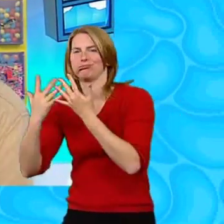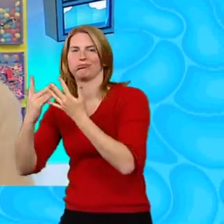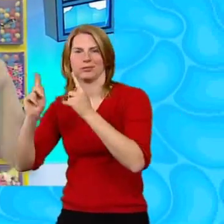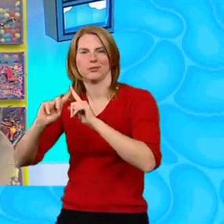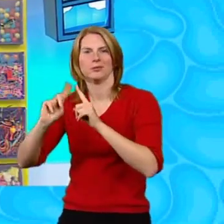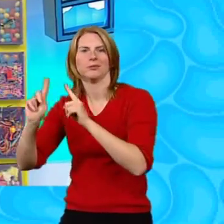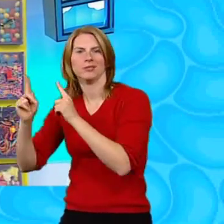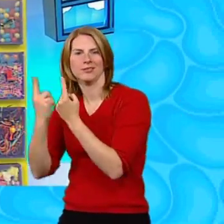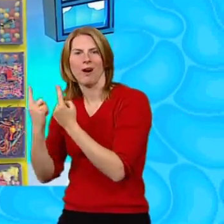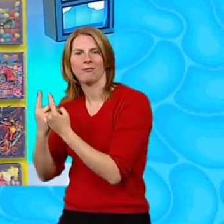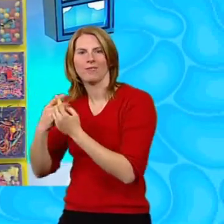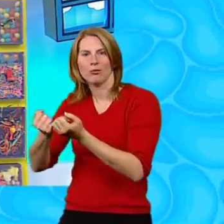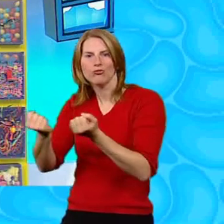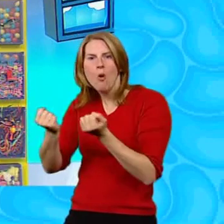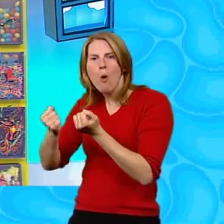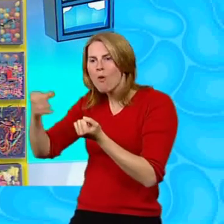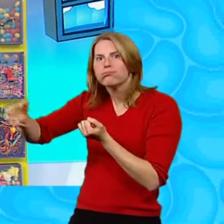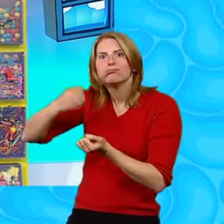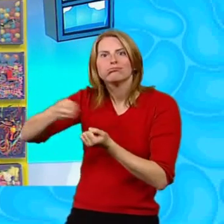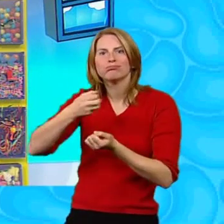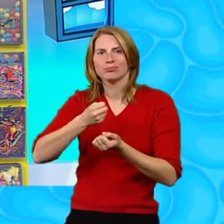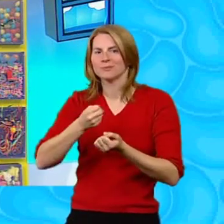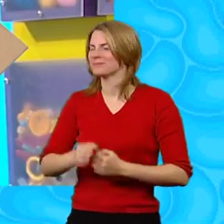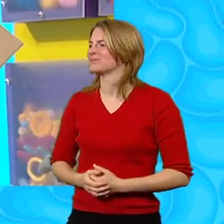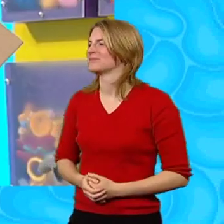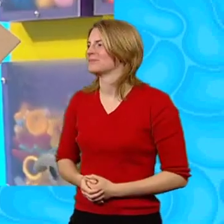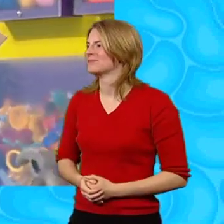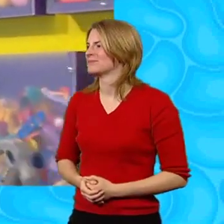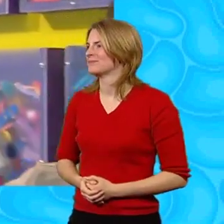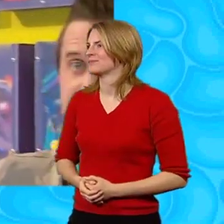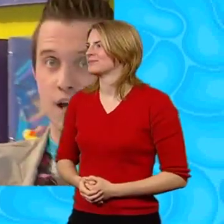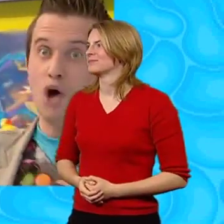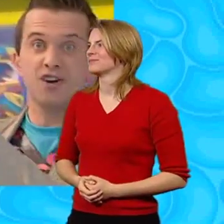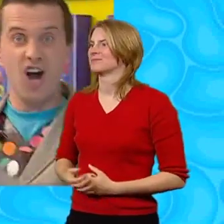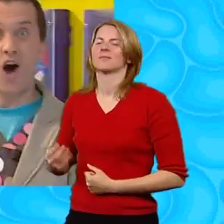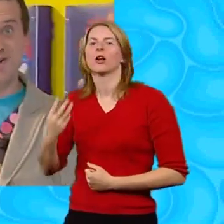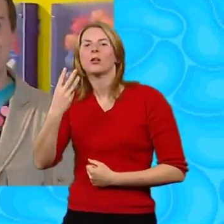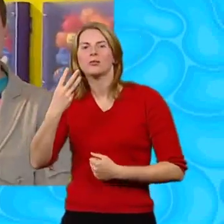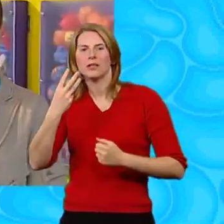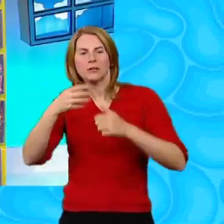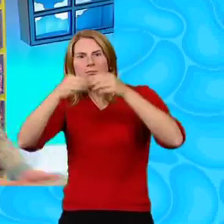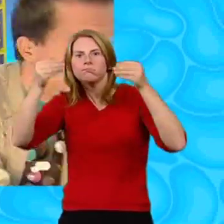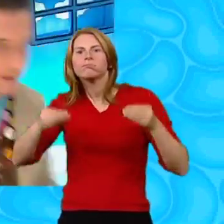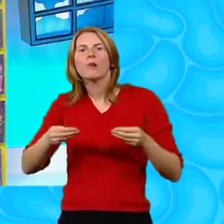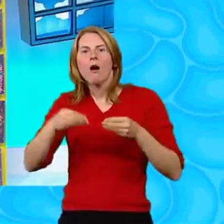Doodle Draws, three pieces of card,